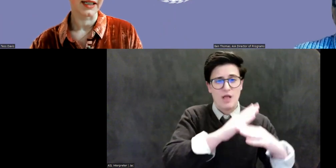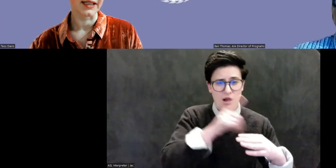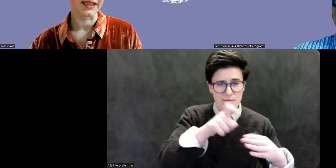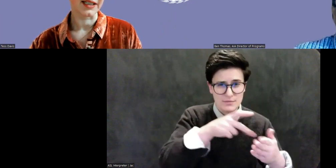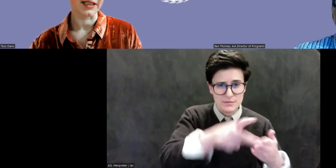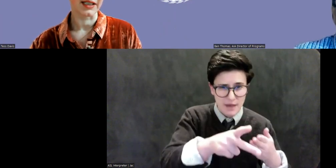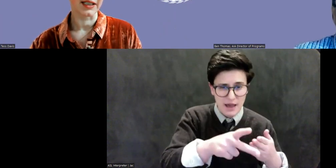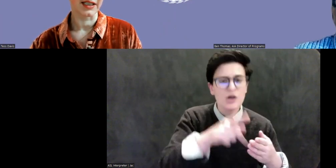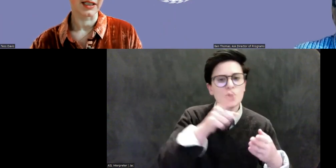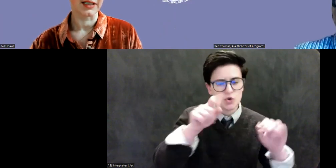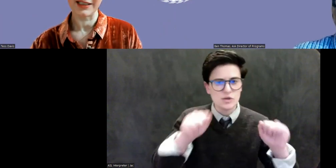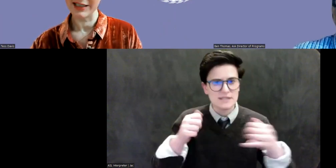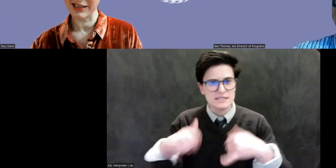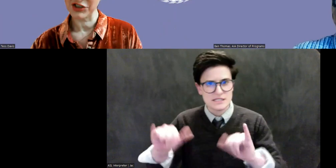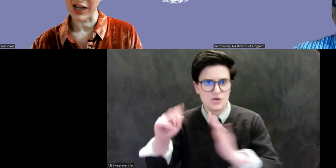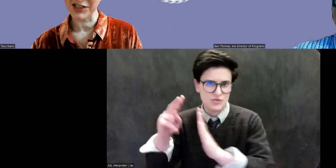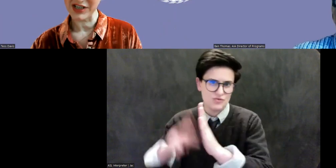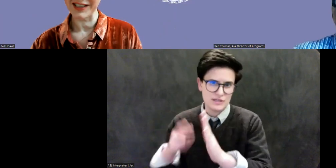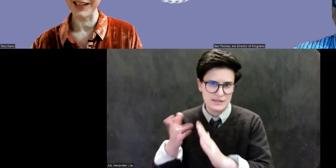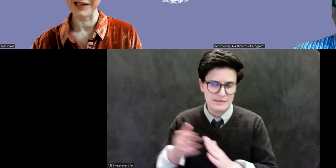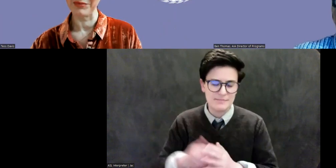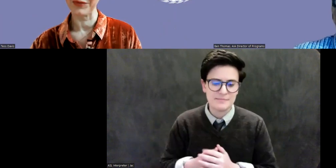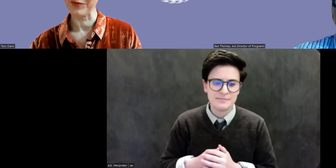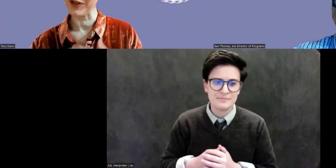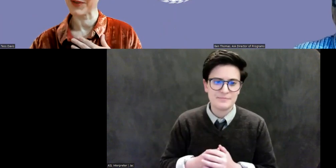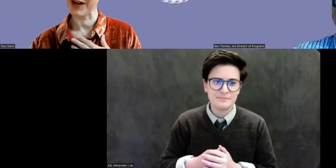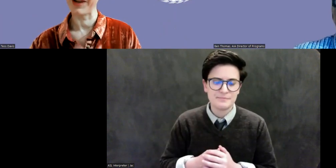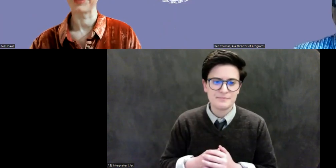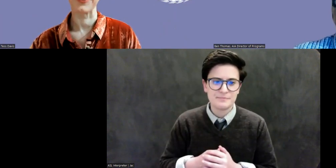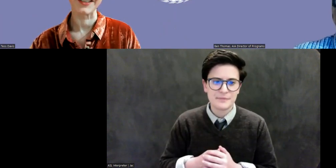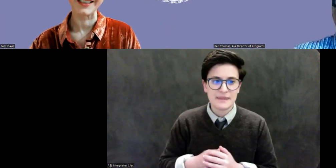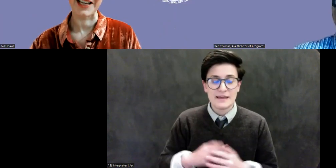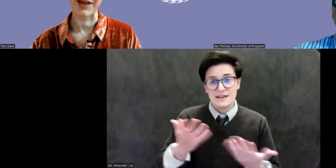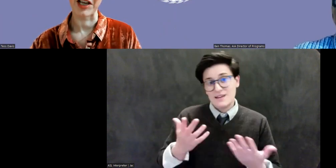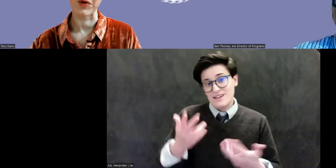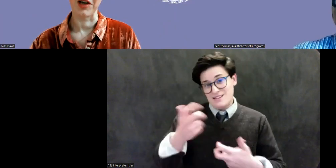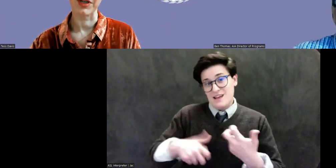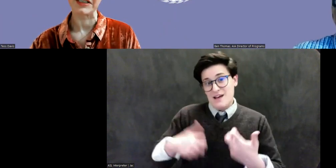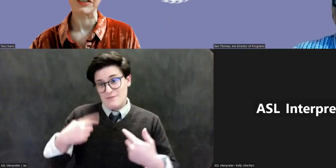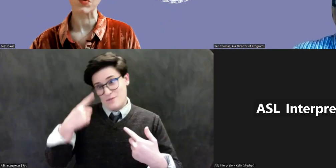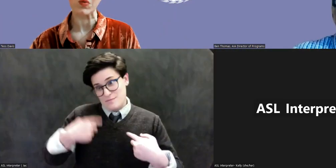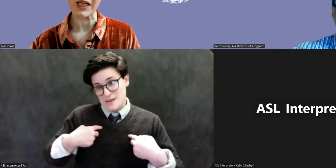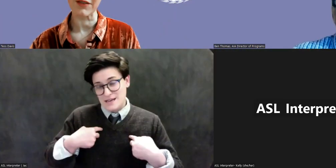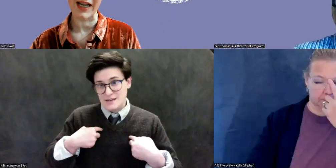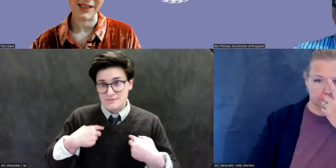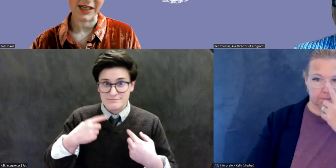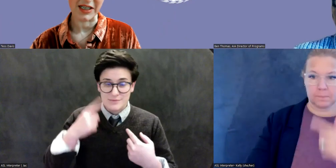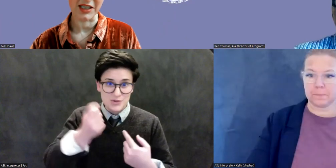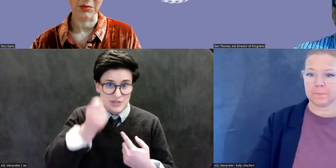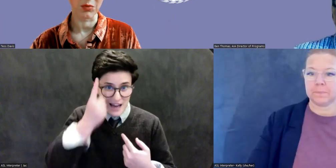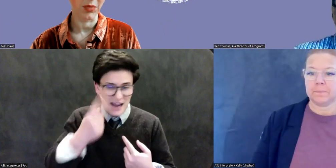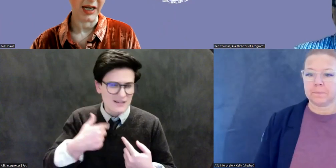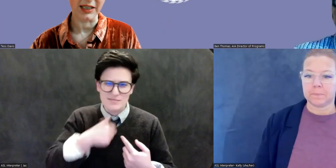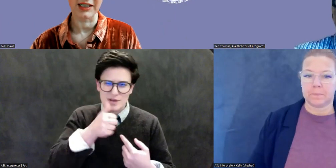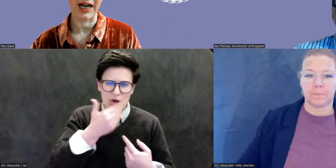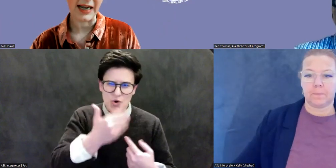it's, it's challenging, um, for me, who's not a math person to get my head around, but it's, it's really fascinating